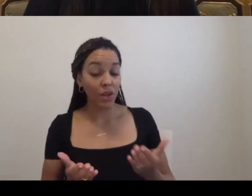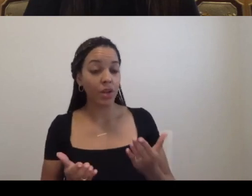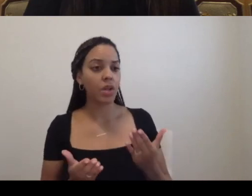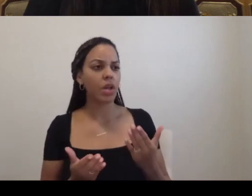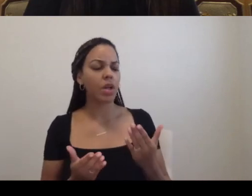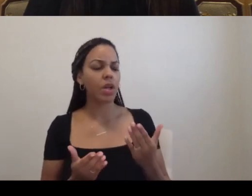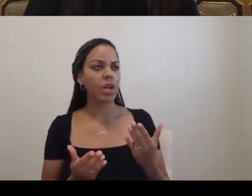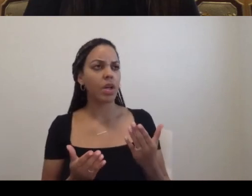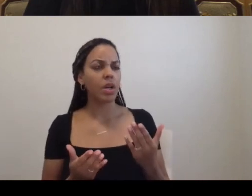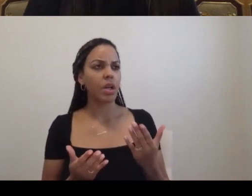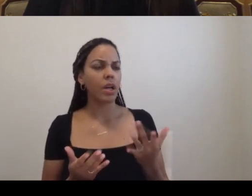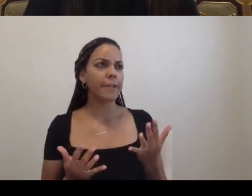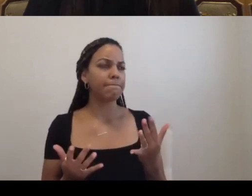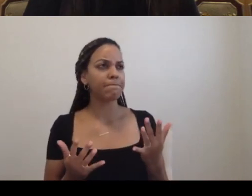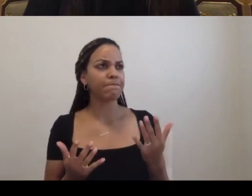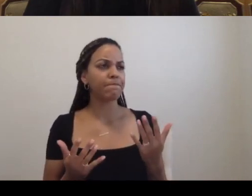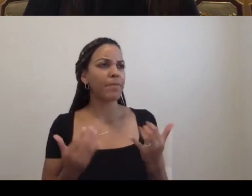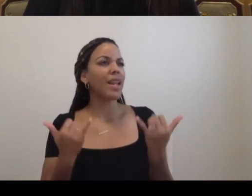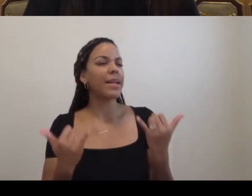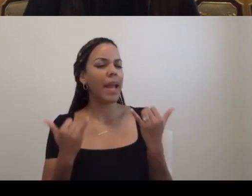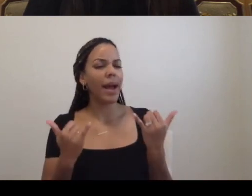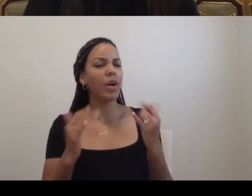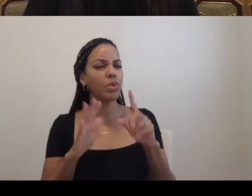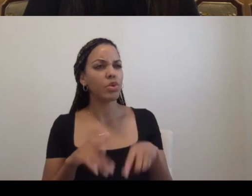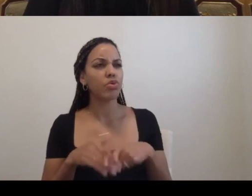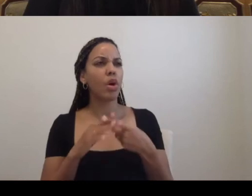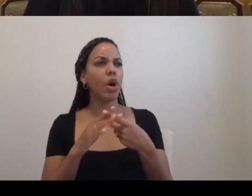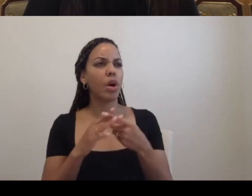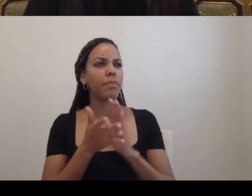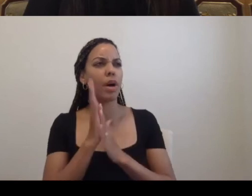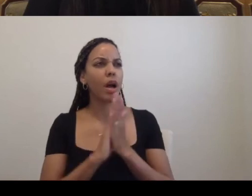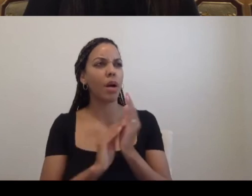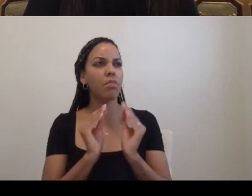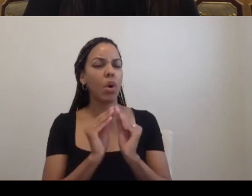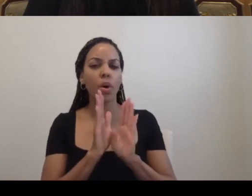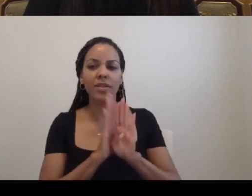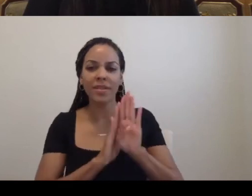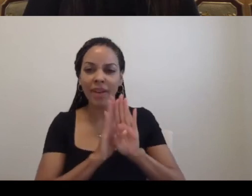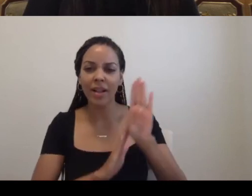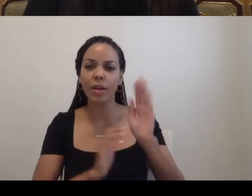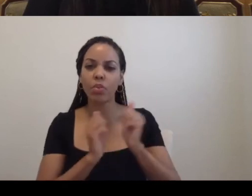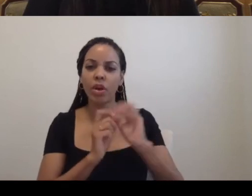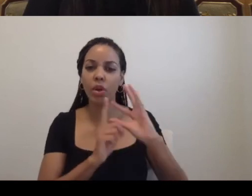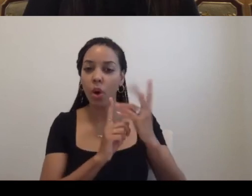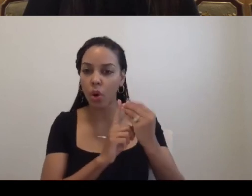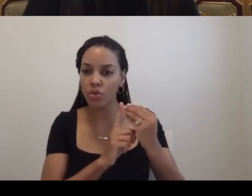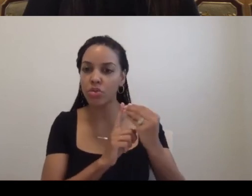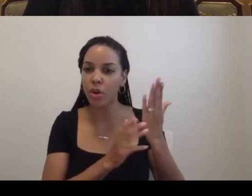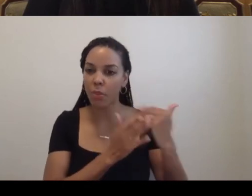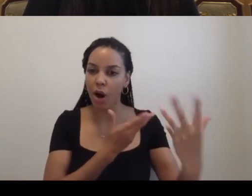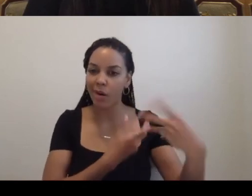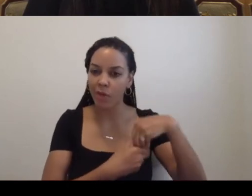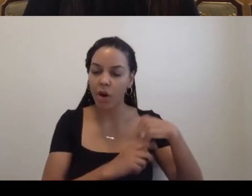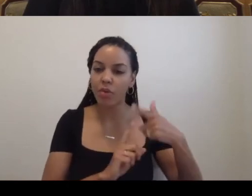there's, uh, now it's beginning to be more developed with the cultural wing from the